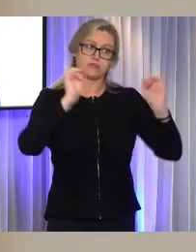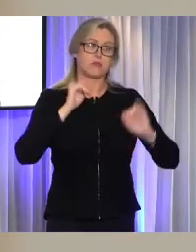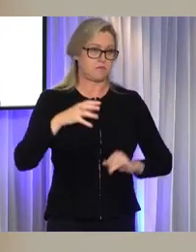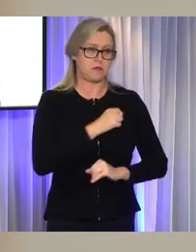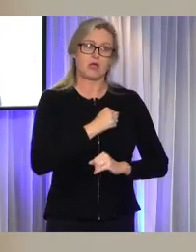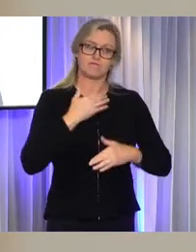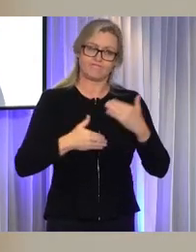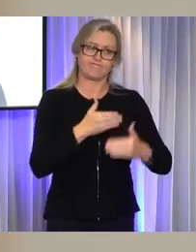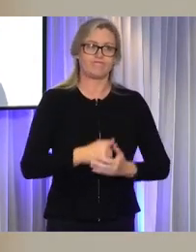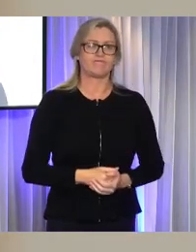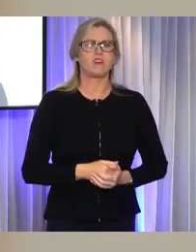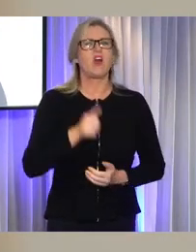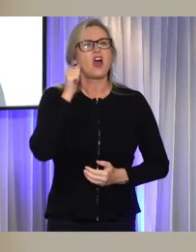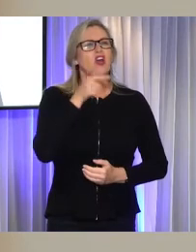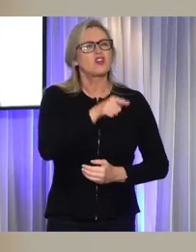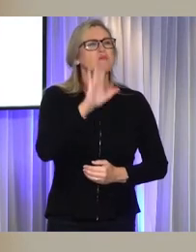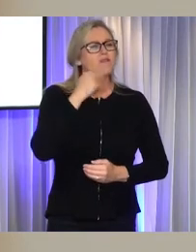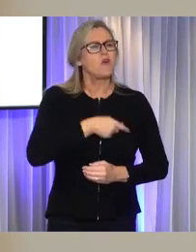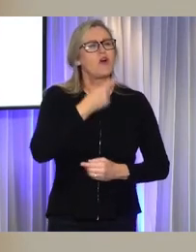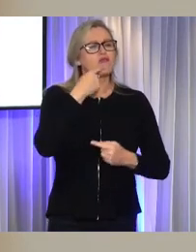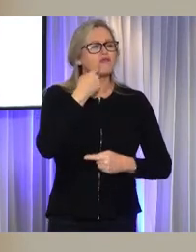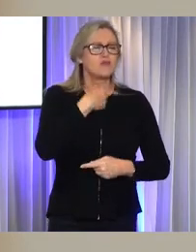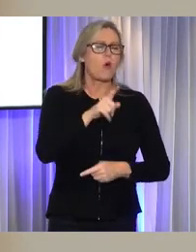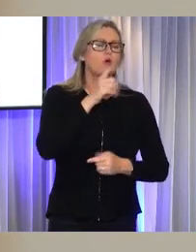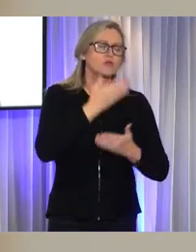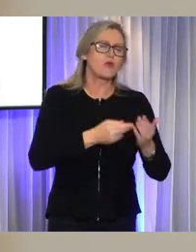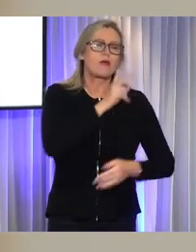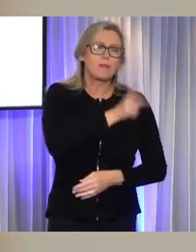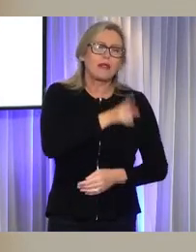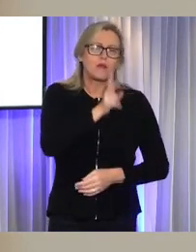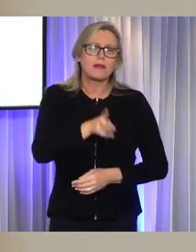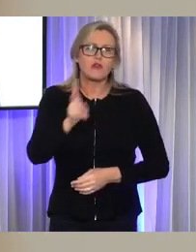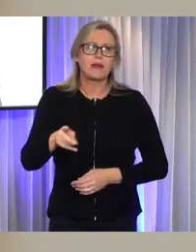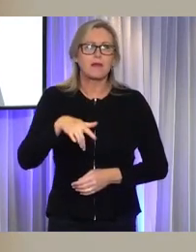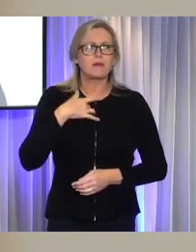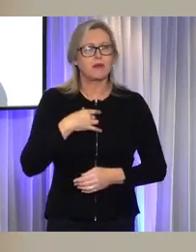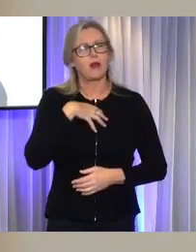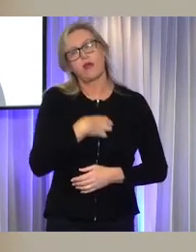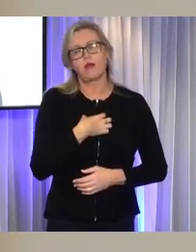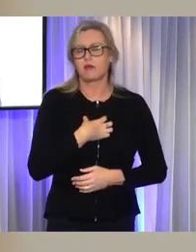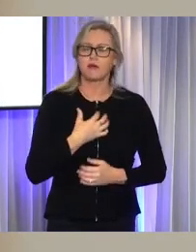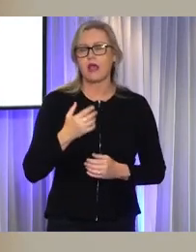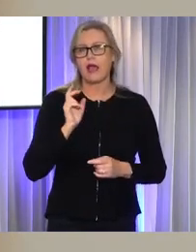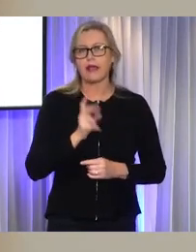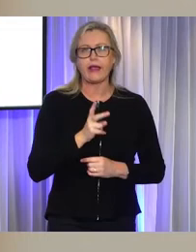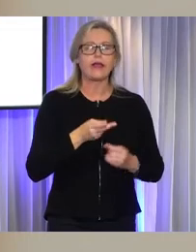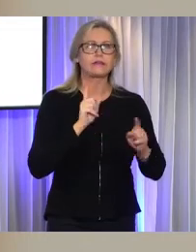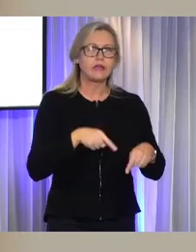your story before. You might be feeling tired. My goodness, they just want to talk to us again. I've been consulted, but nothing happens.